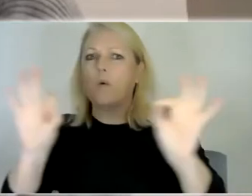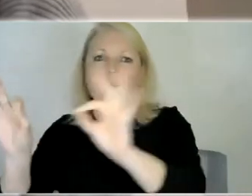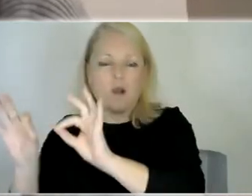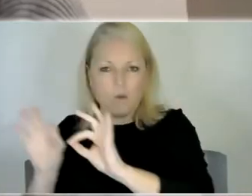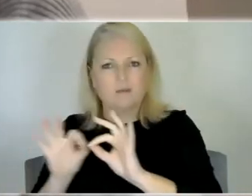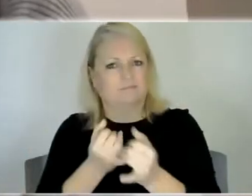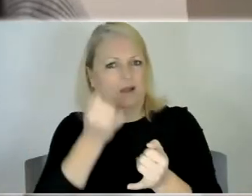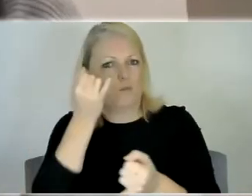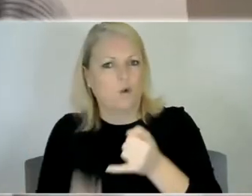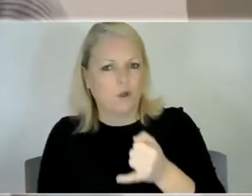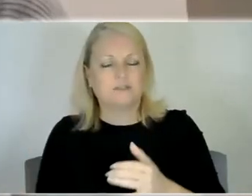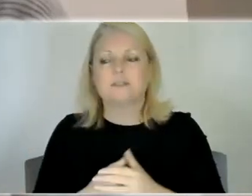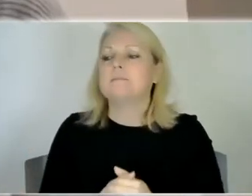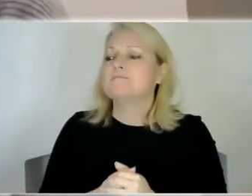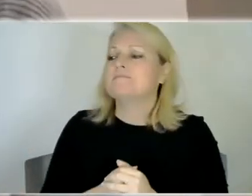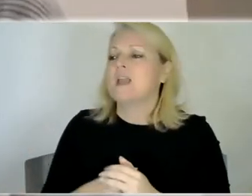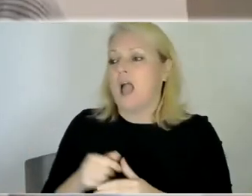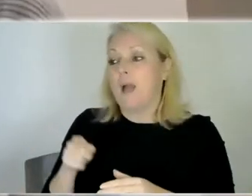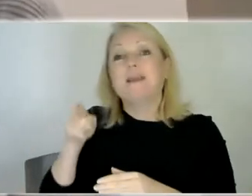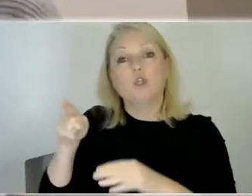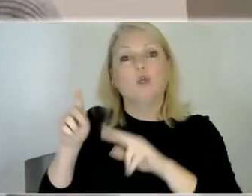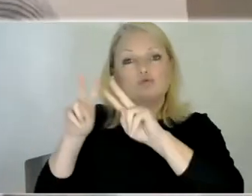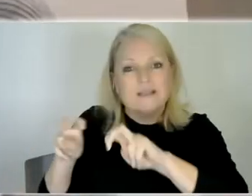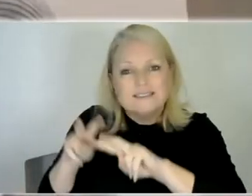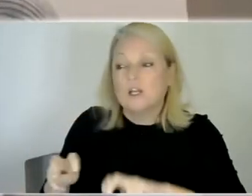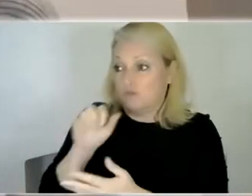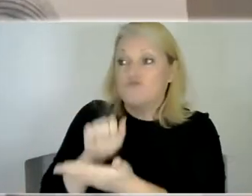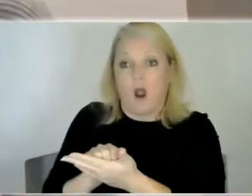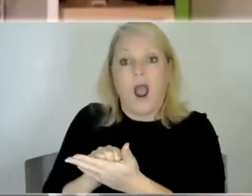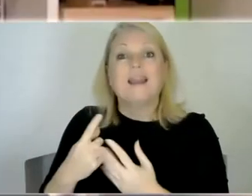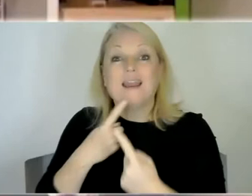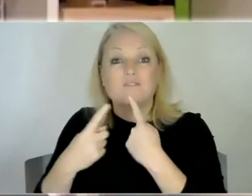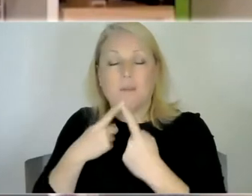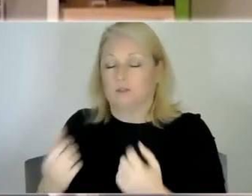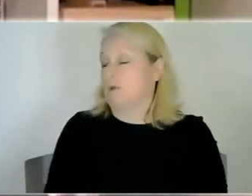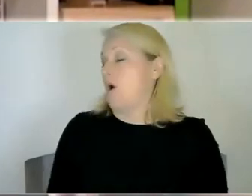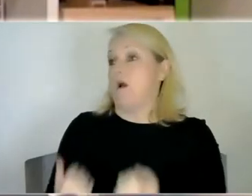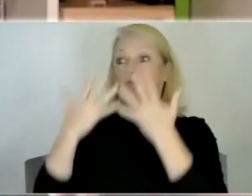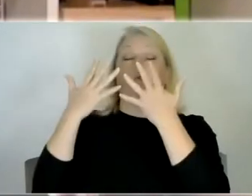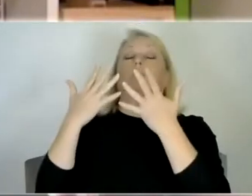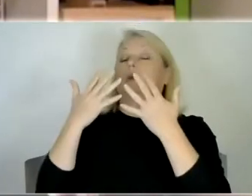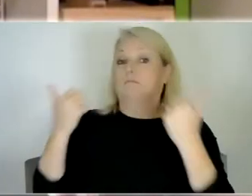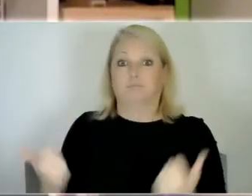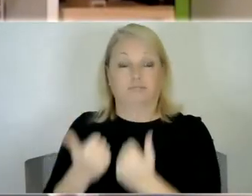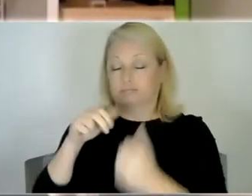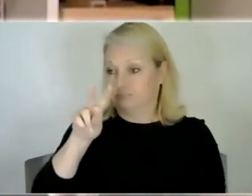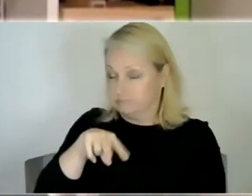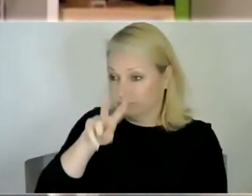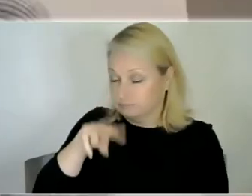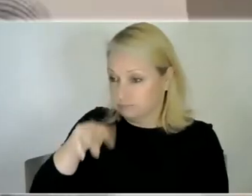I guess you would do you know so much research and it's quite overwhelming with the information that you do read up on and you try to